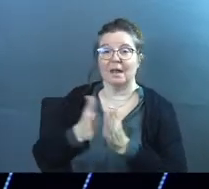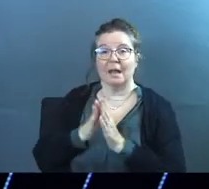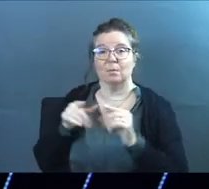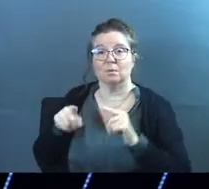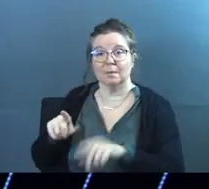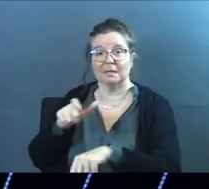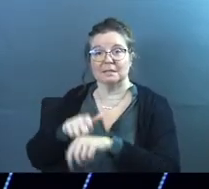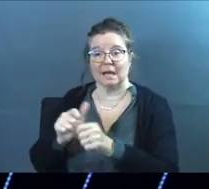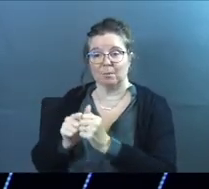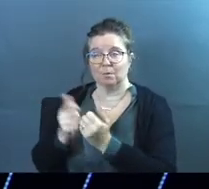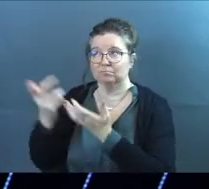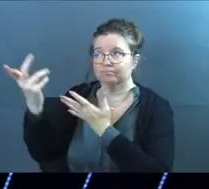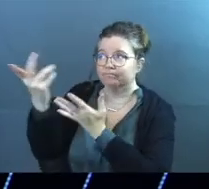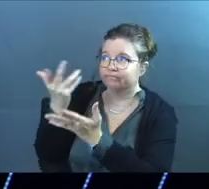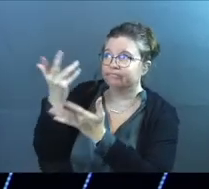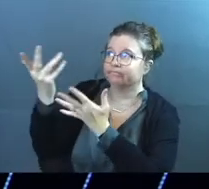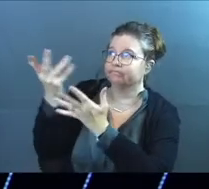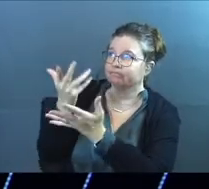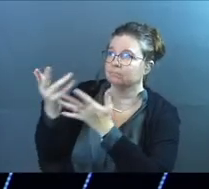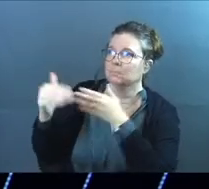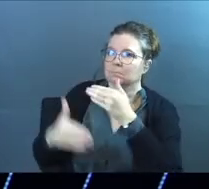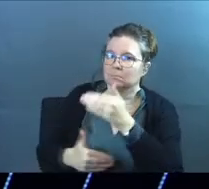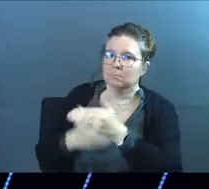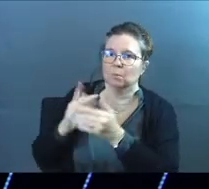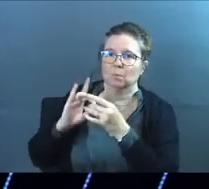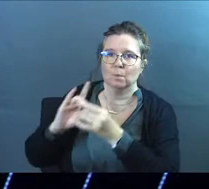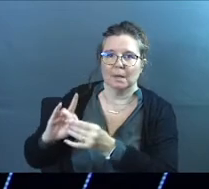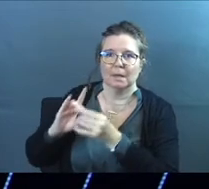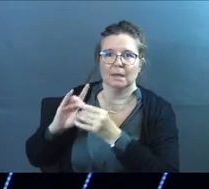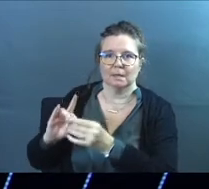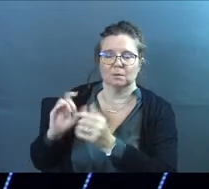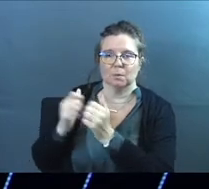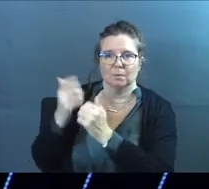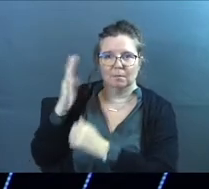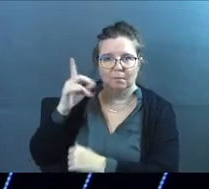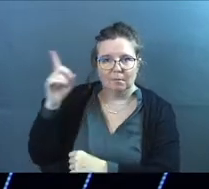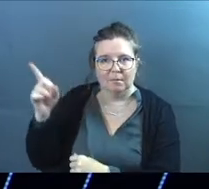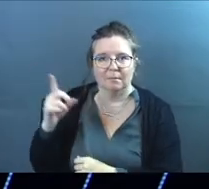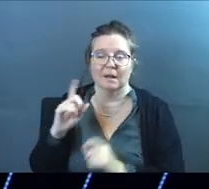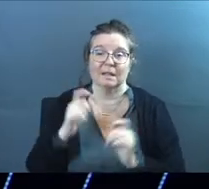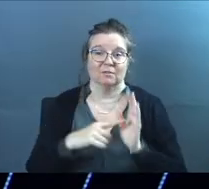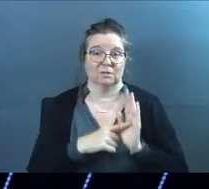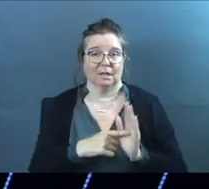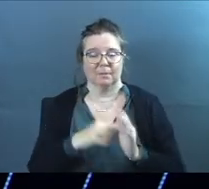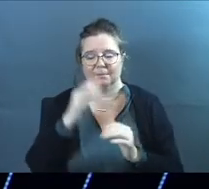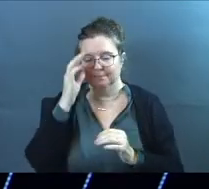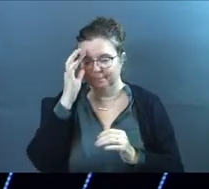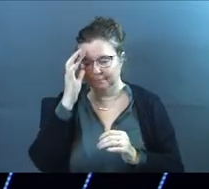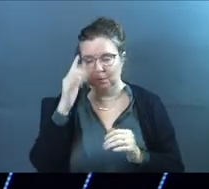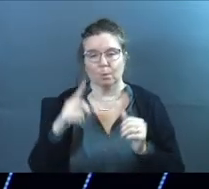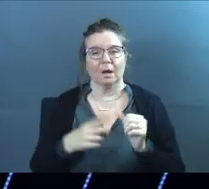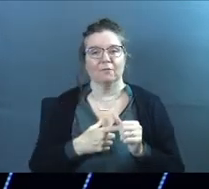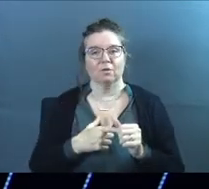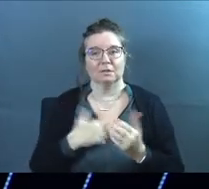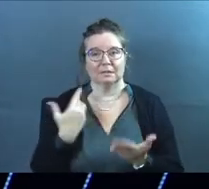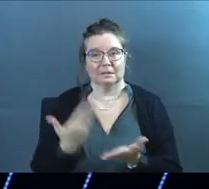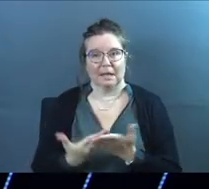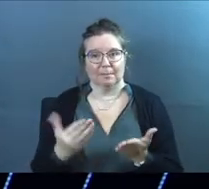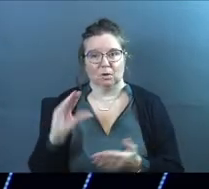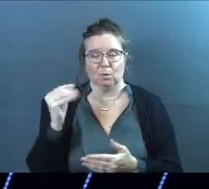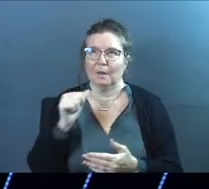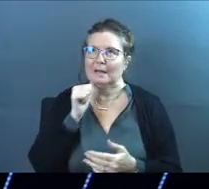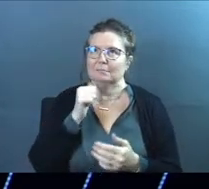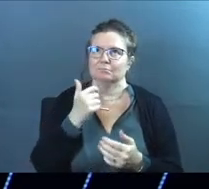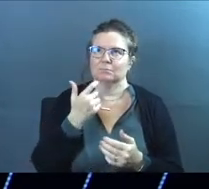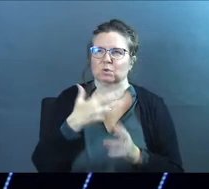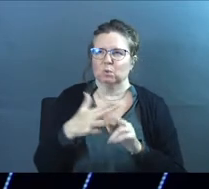you spend time with me, when you talk to me, and you're walking in relationship with me. I'll give you an example real quick. So when I first got to Grace, actually